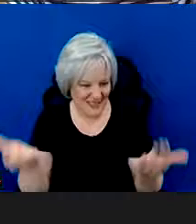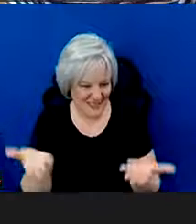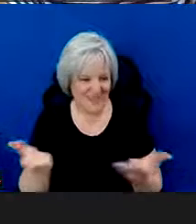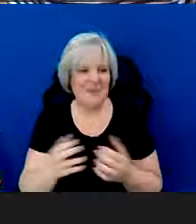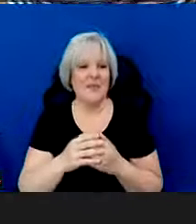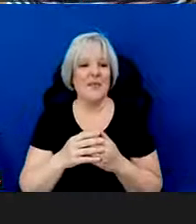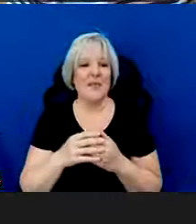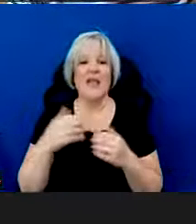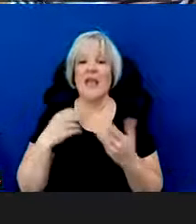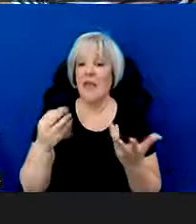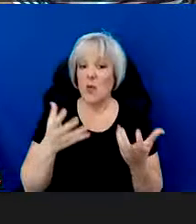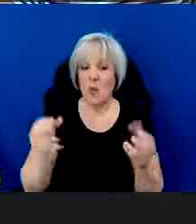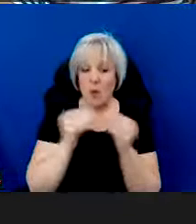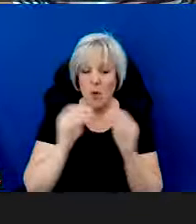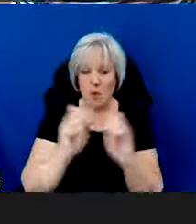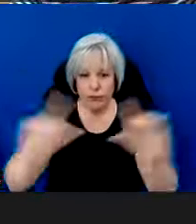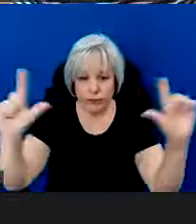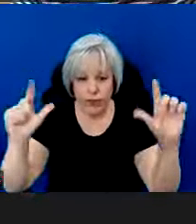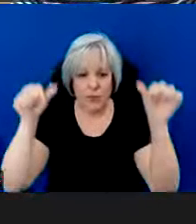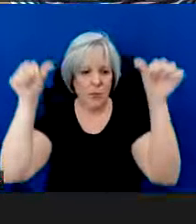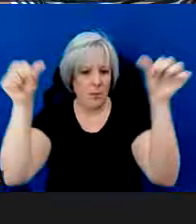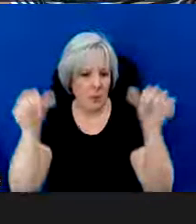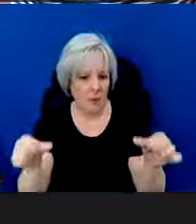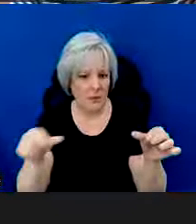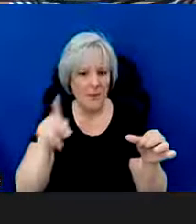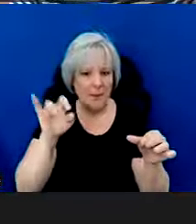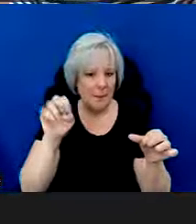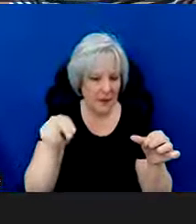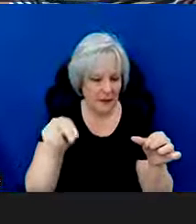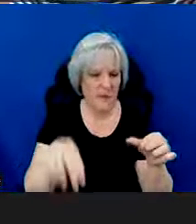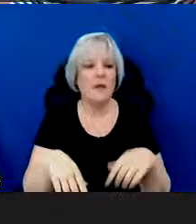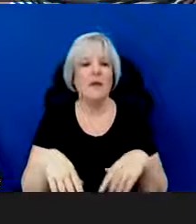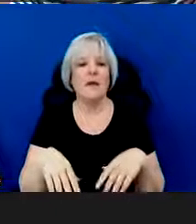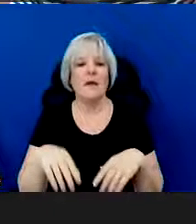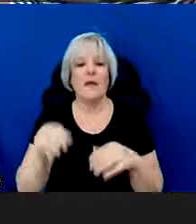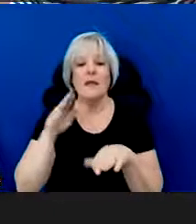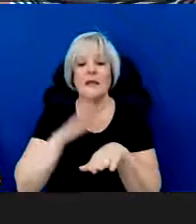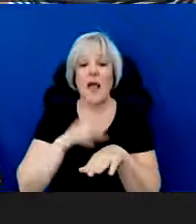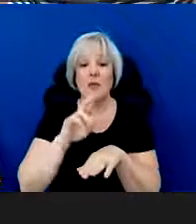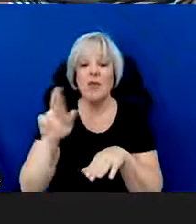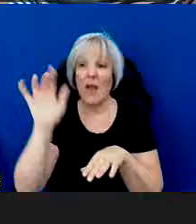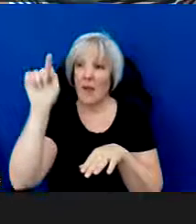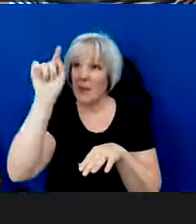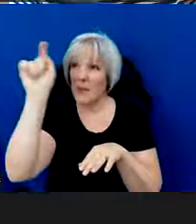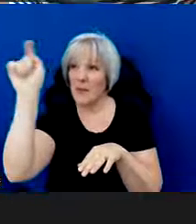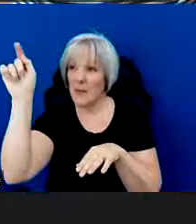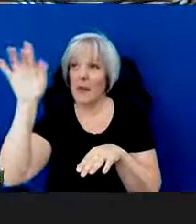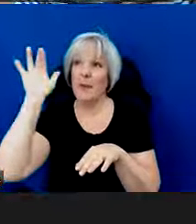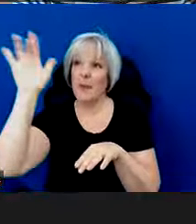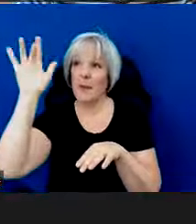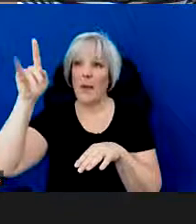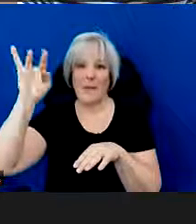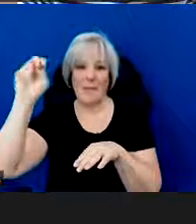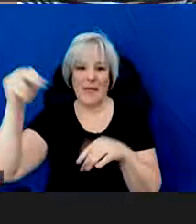pin Joy throughout the webinar, select the three dots in the top right corner of their video and select pin.